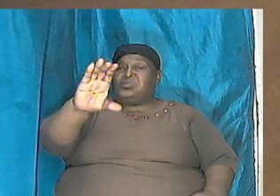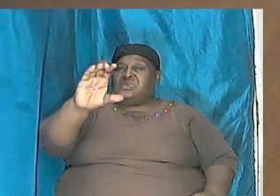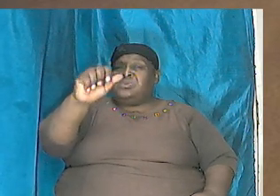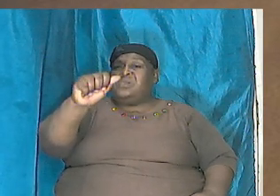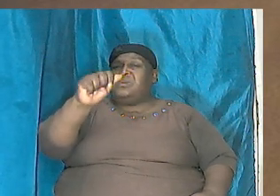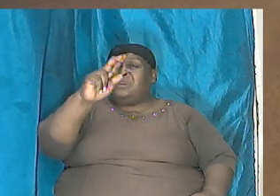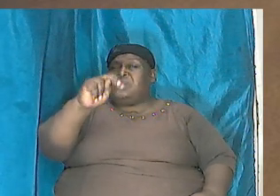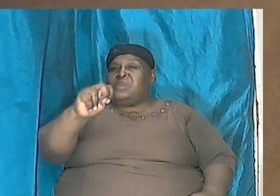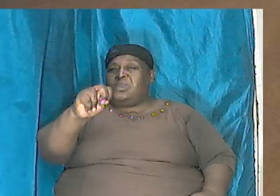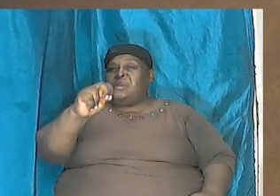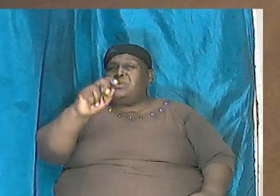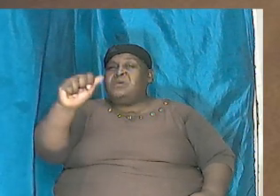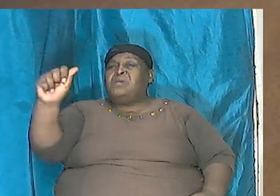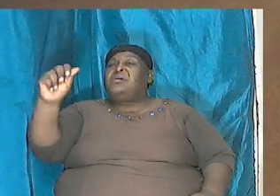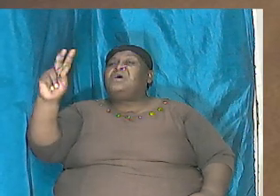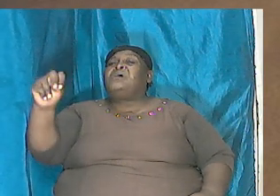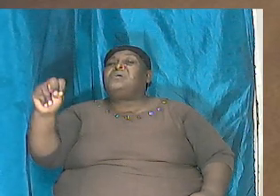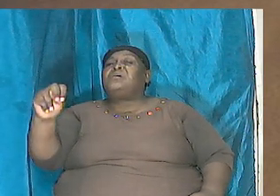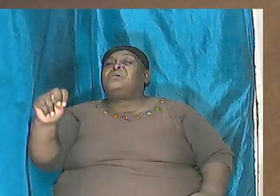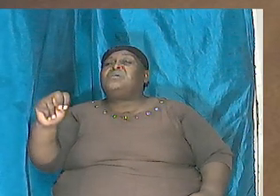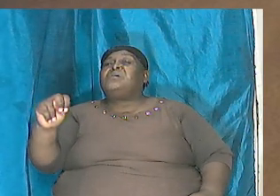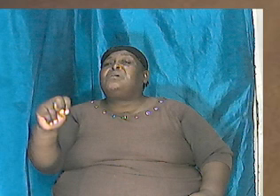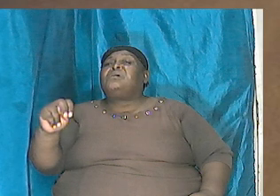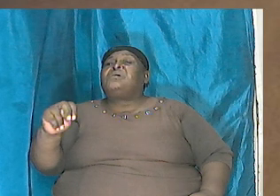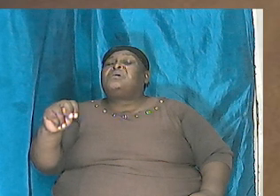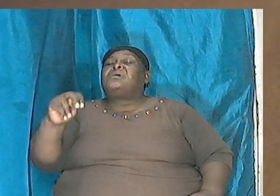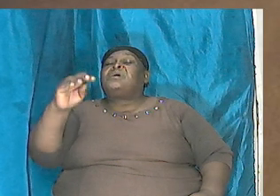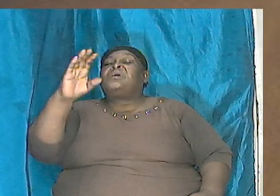saints of God who was cursed